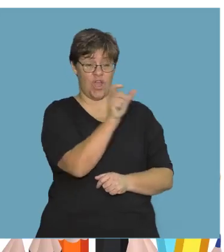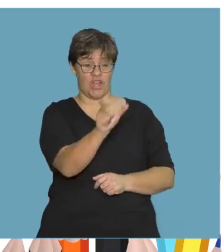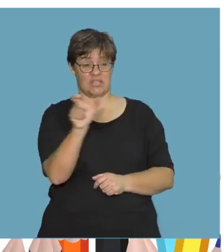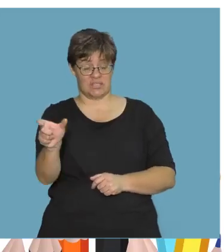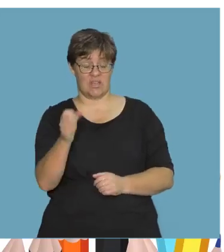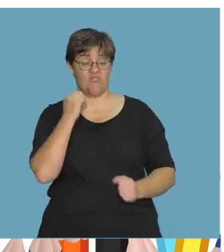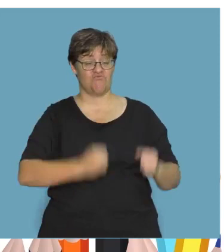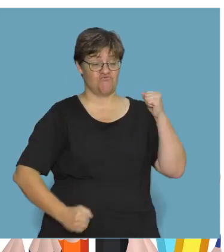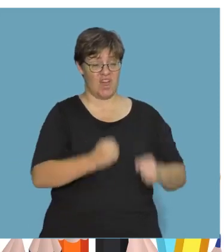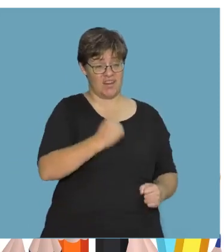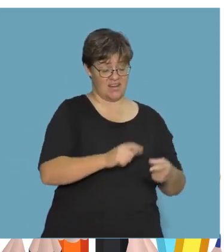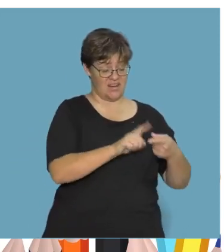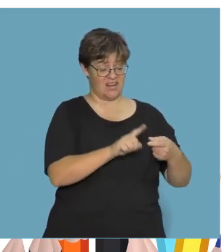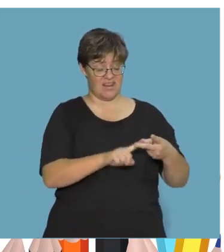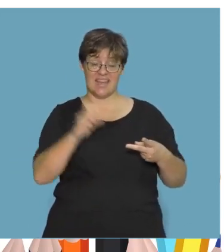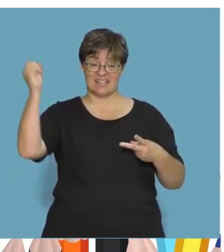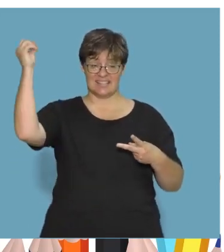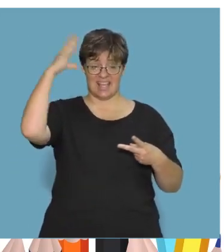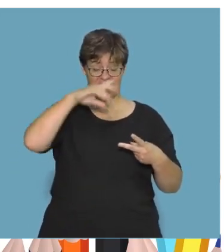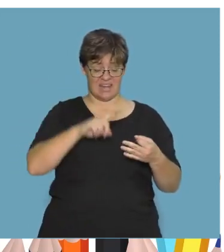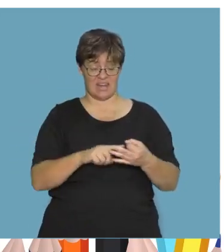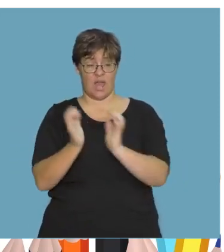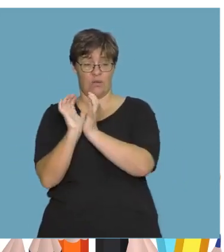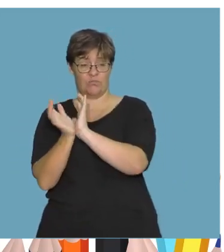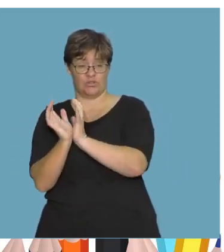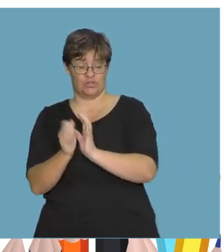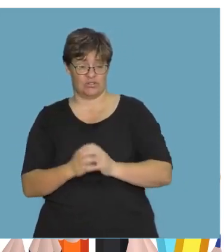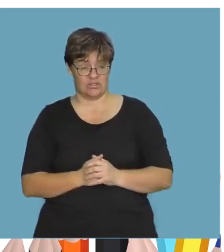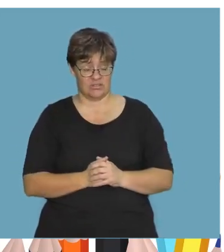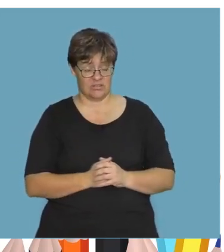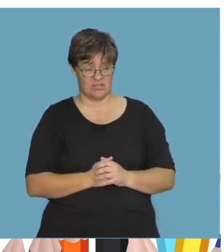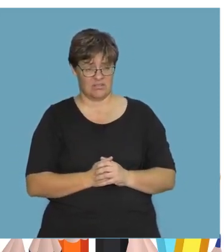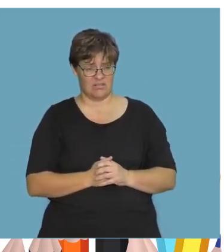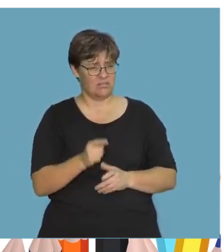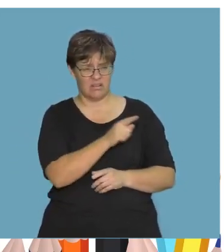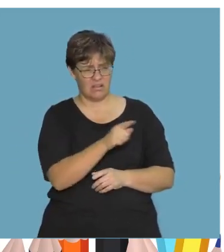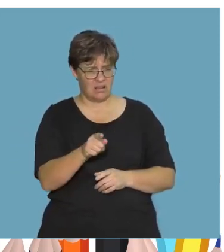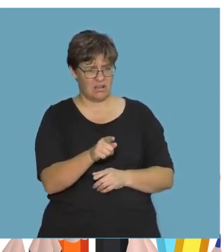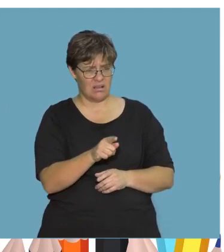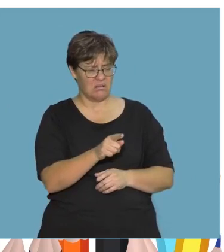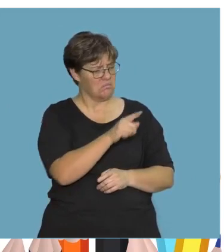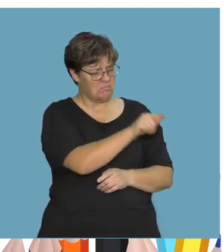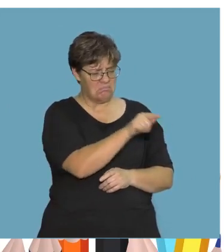Run, sun, bush. Which one doesn't belong?